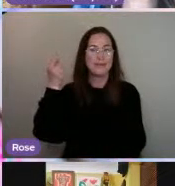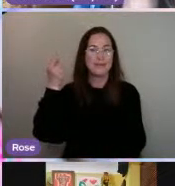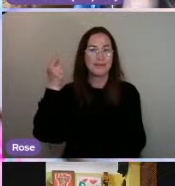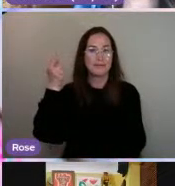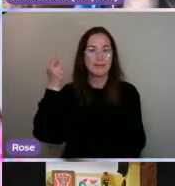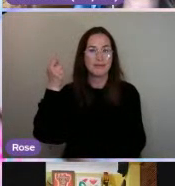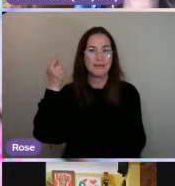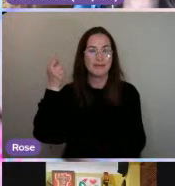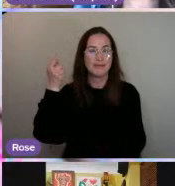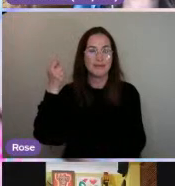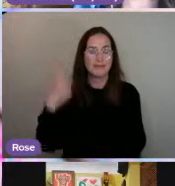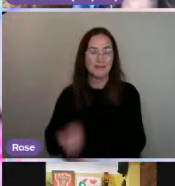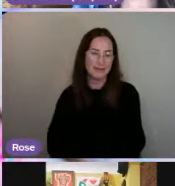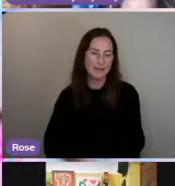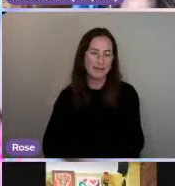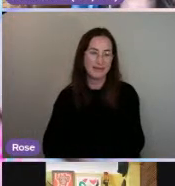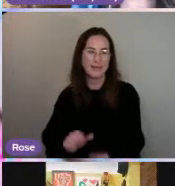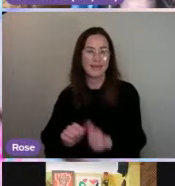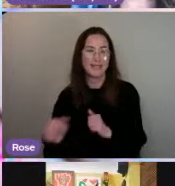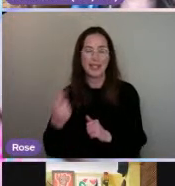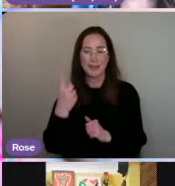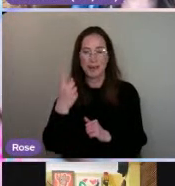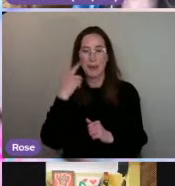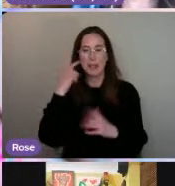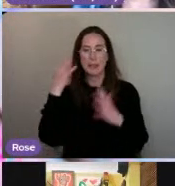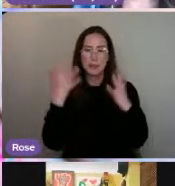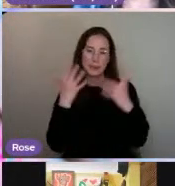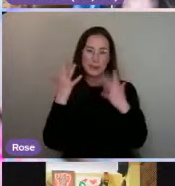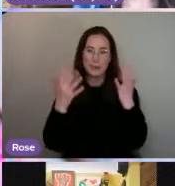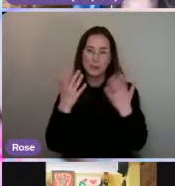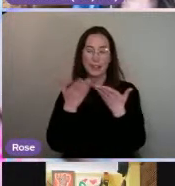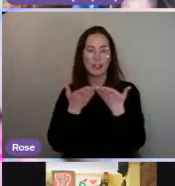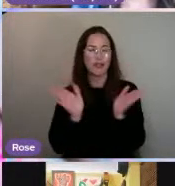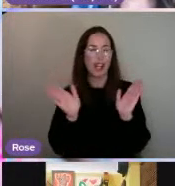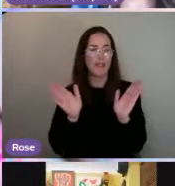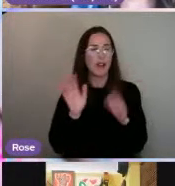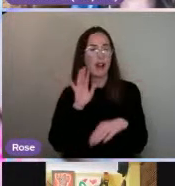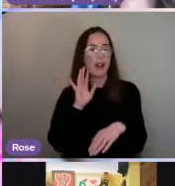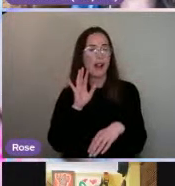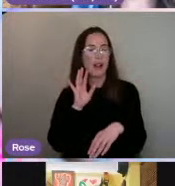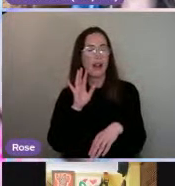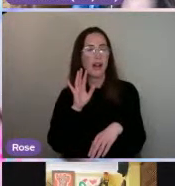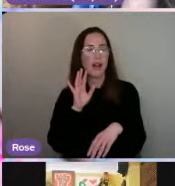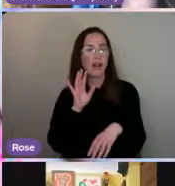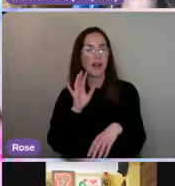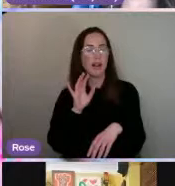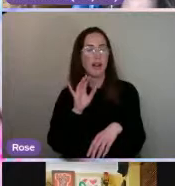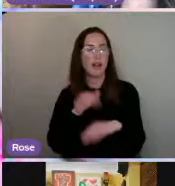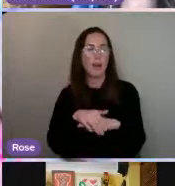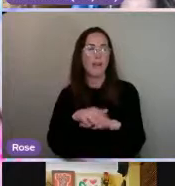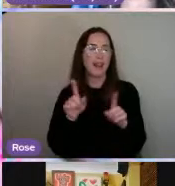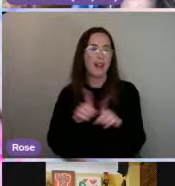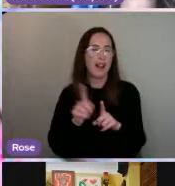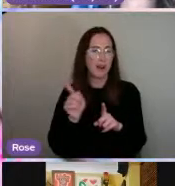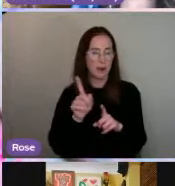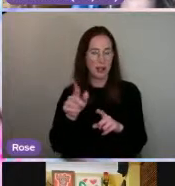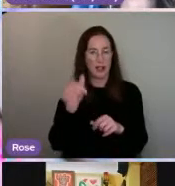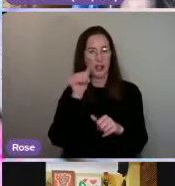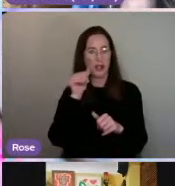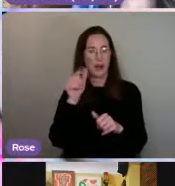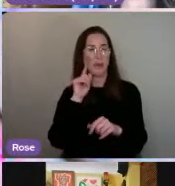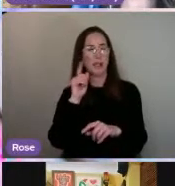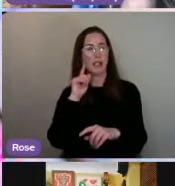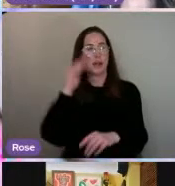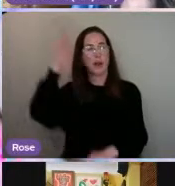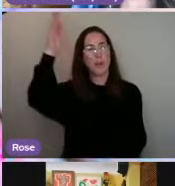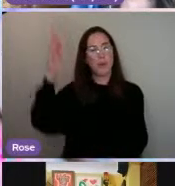was just another kind of thought of just a generalization of kind of like just, you know, when you just lint against